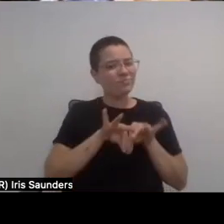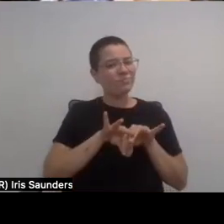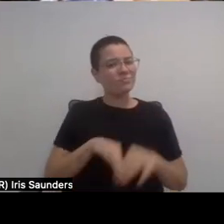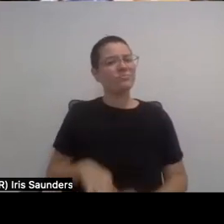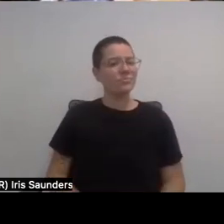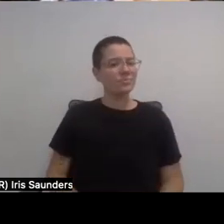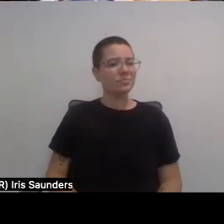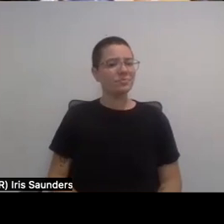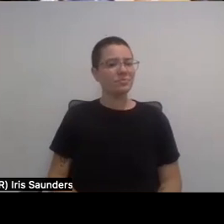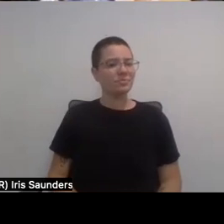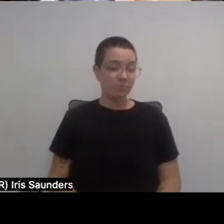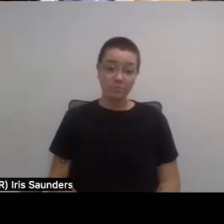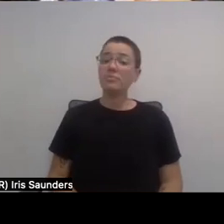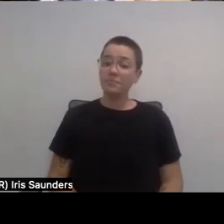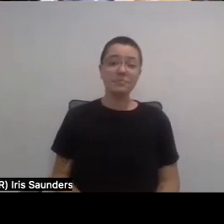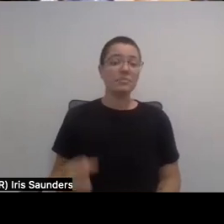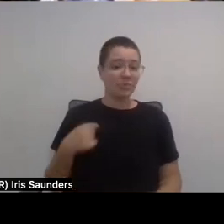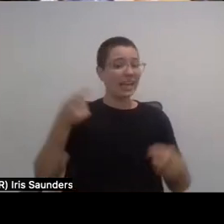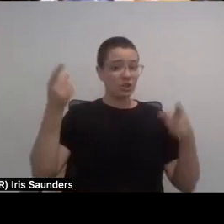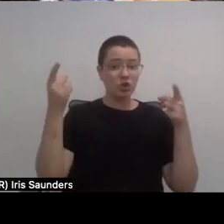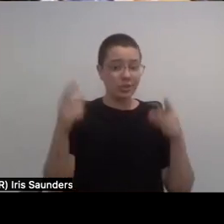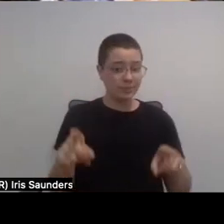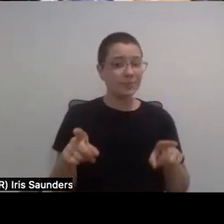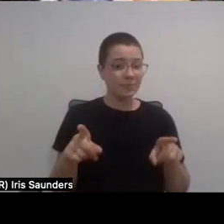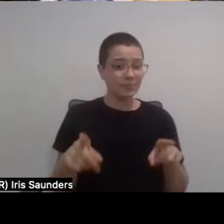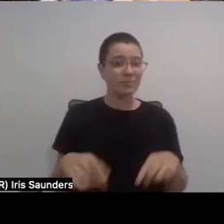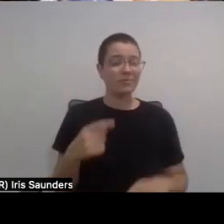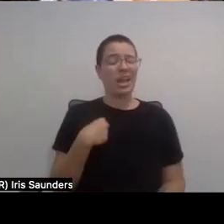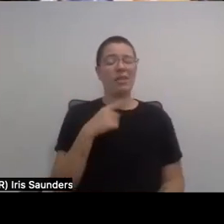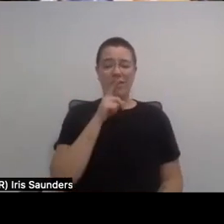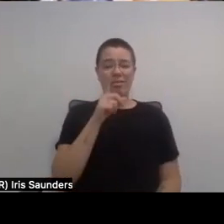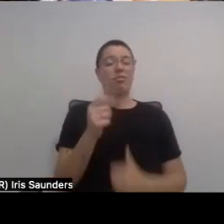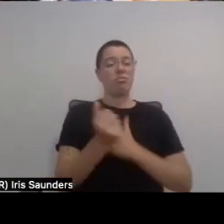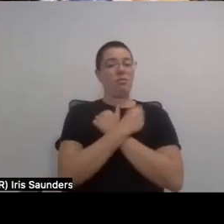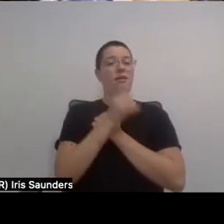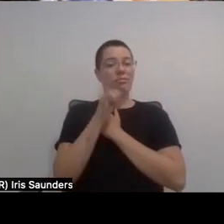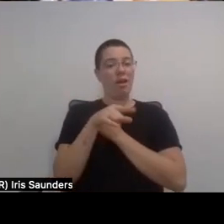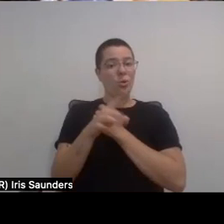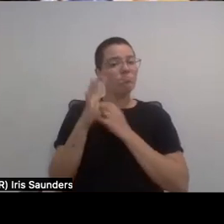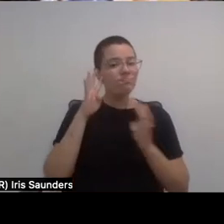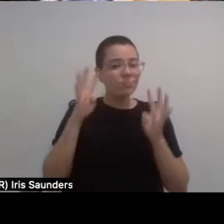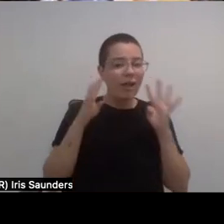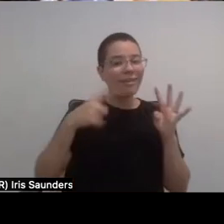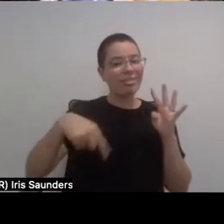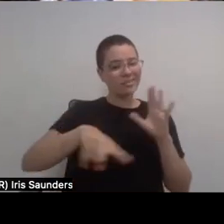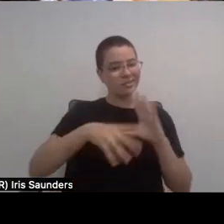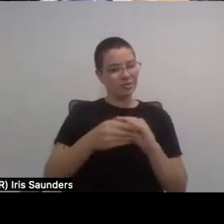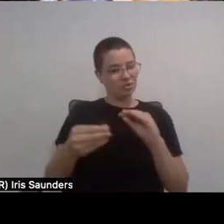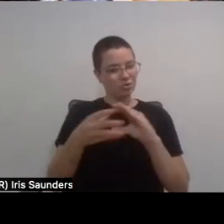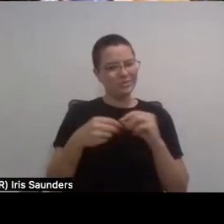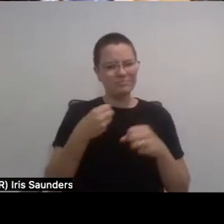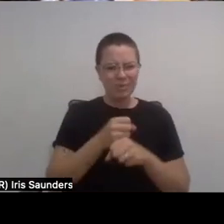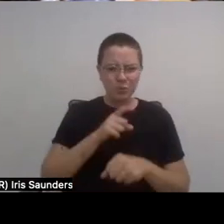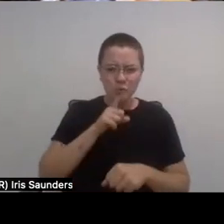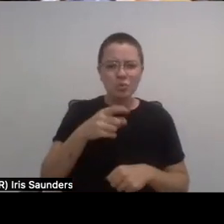I really agree with you. And I love that you were out there making these stories, making sure that there's this representation,